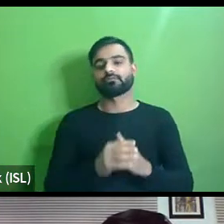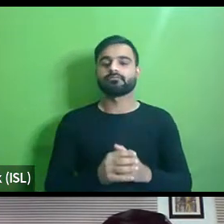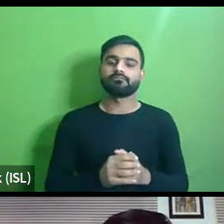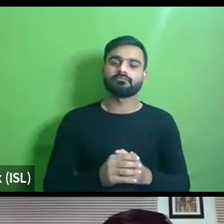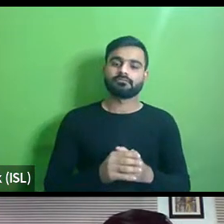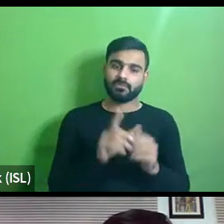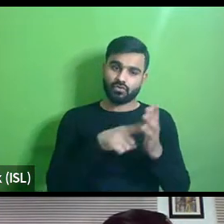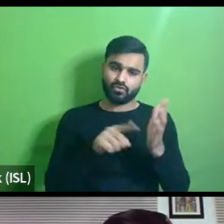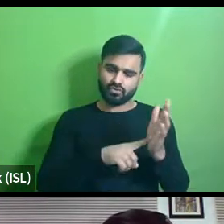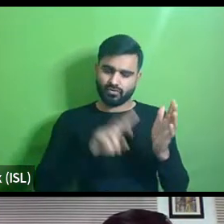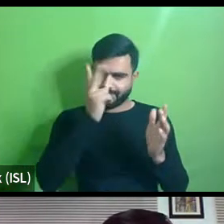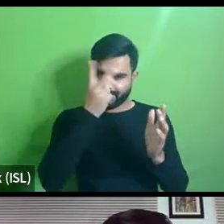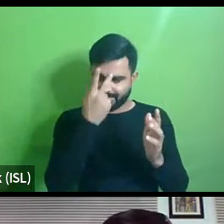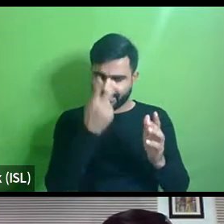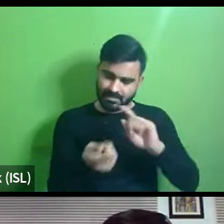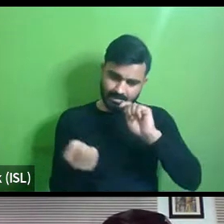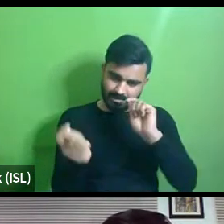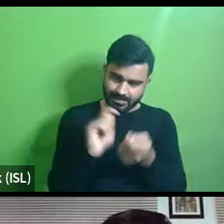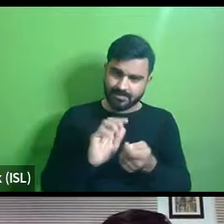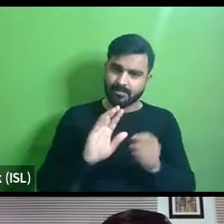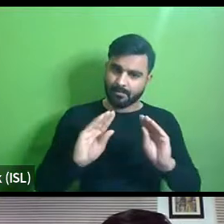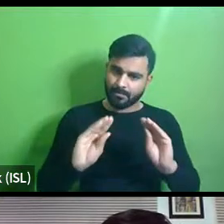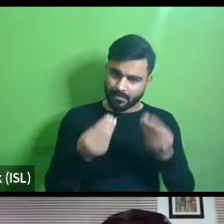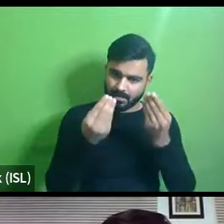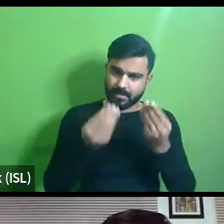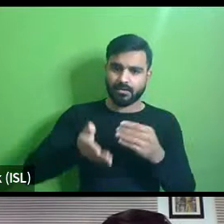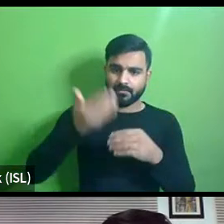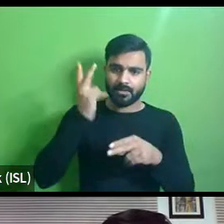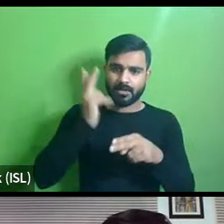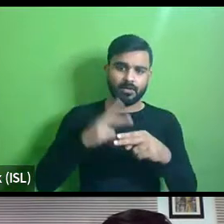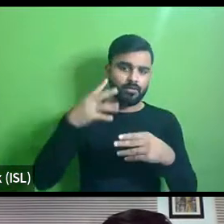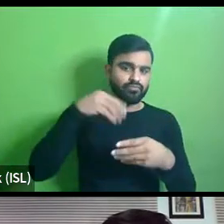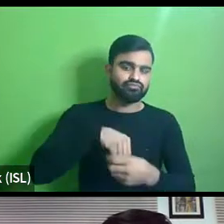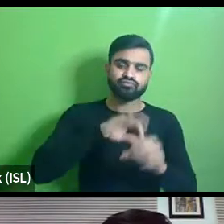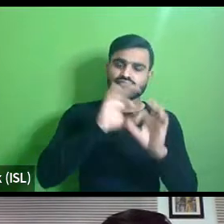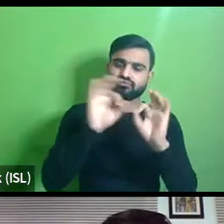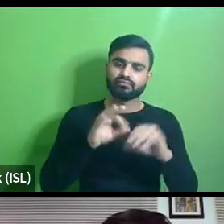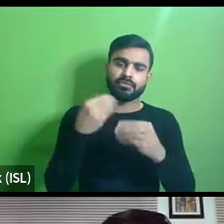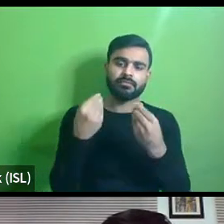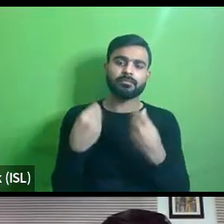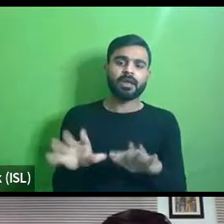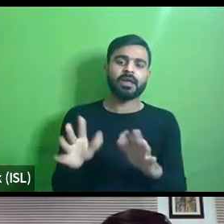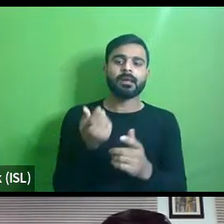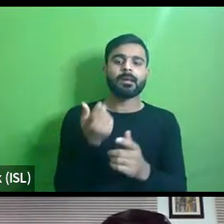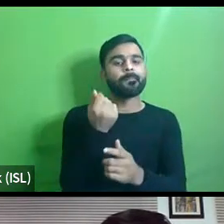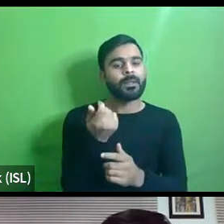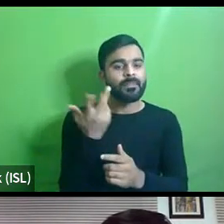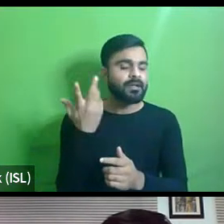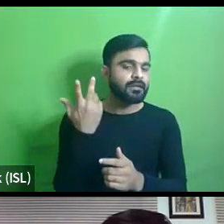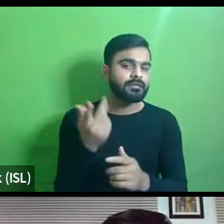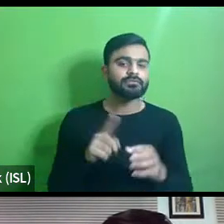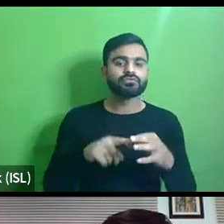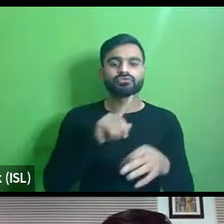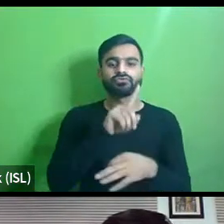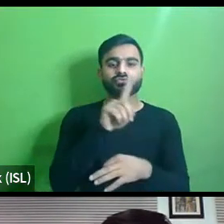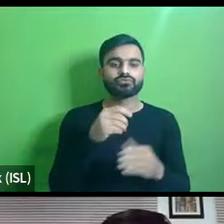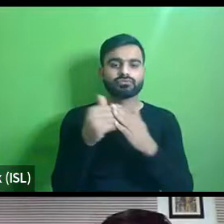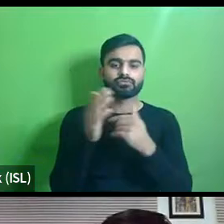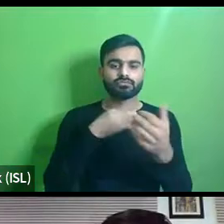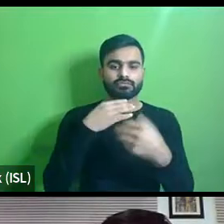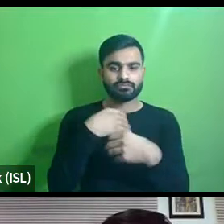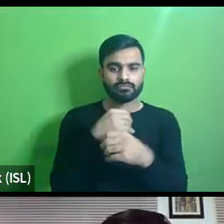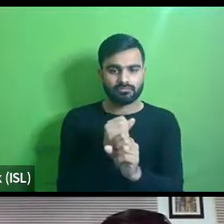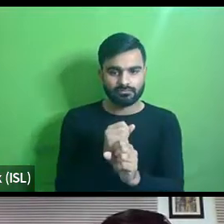wrong junctions and making them hazardous it is better that one does not put and waste you know public money so these are the questions so capacity building